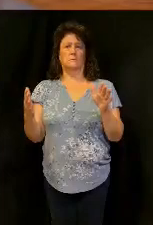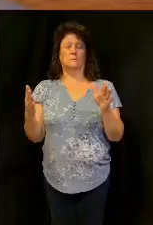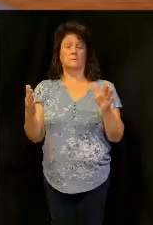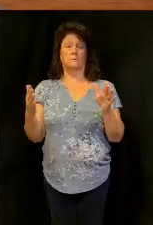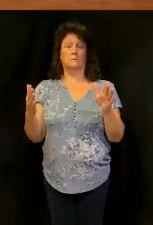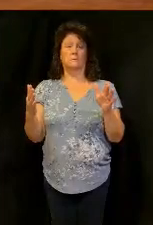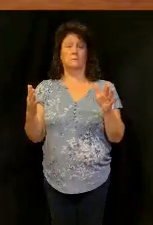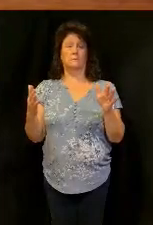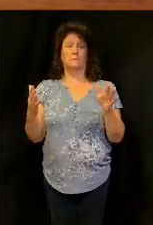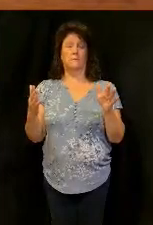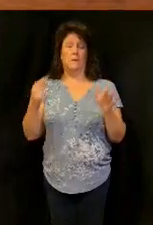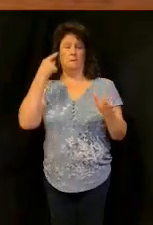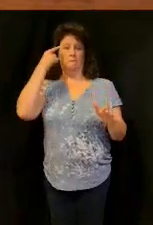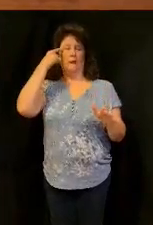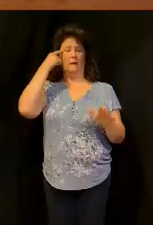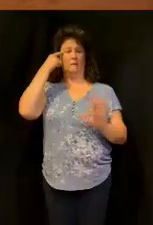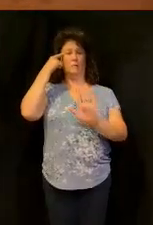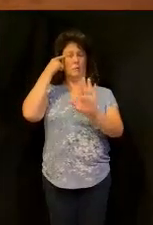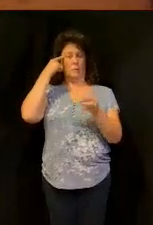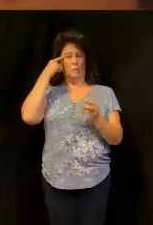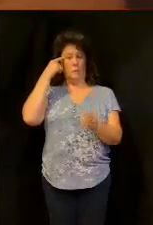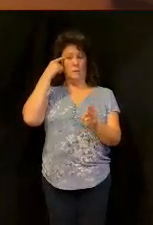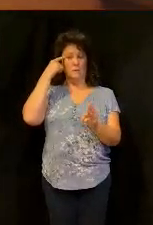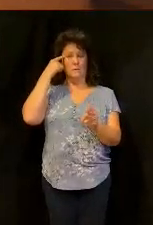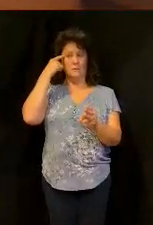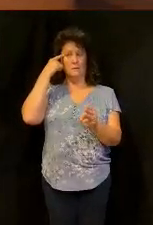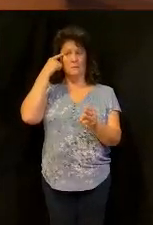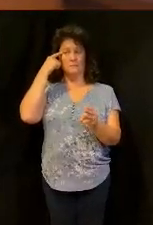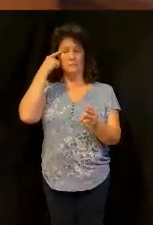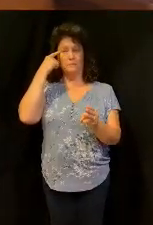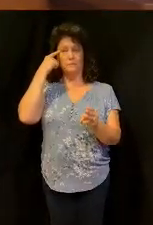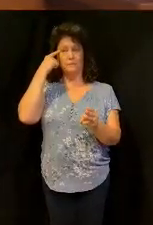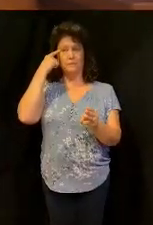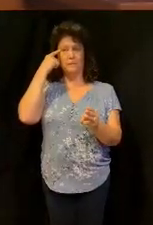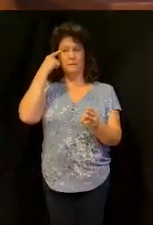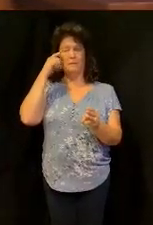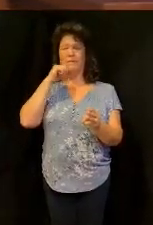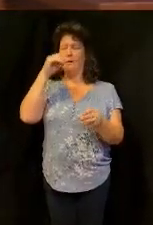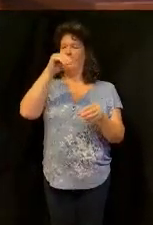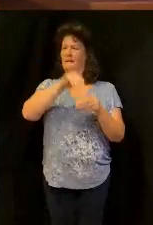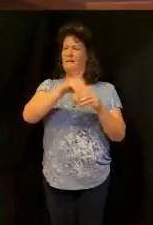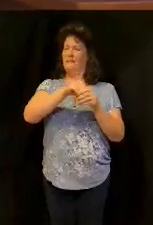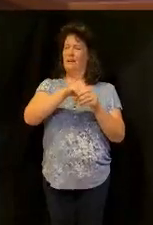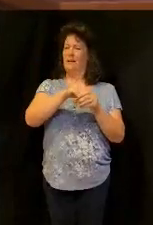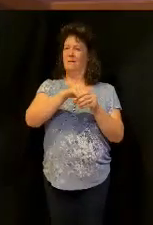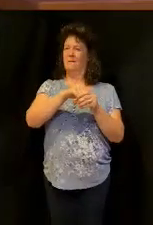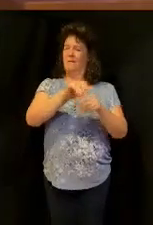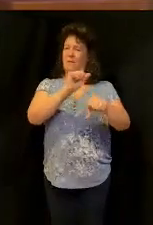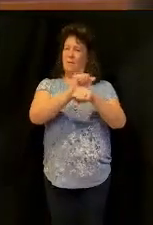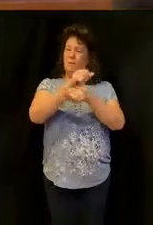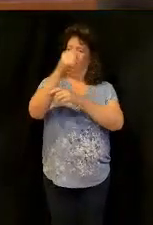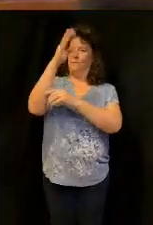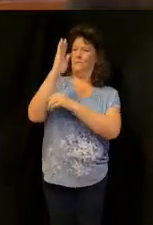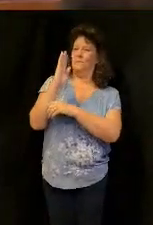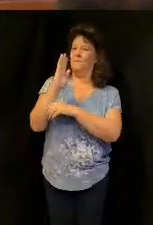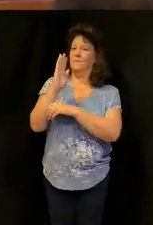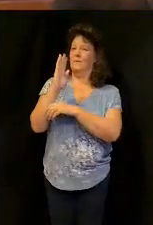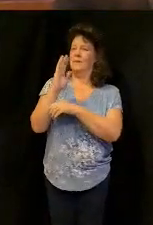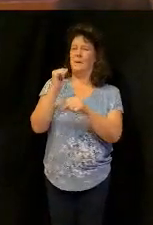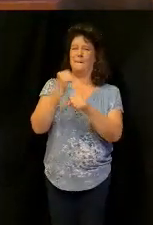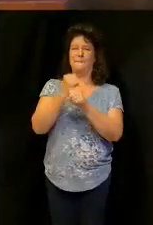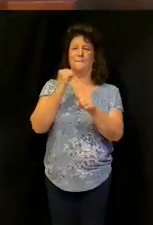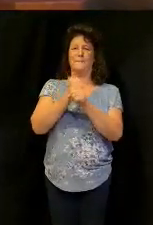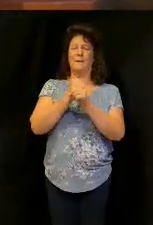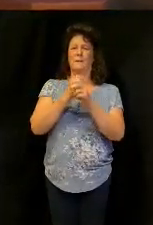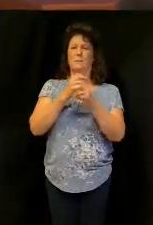He says, consider your ways, they weren't involved in the work of God, and it was causing